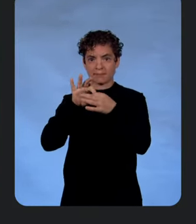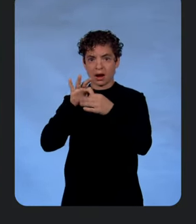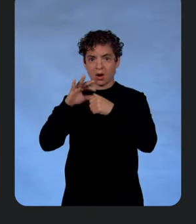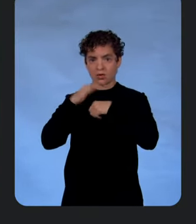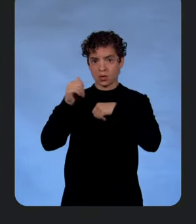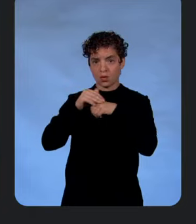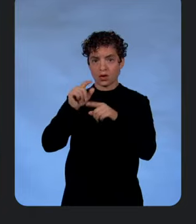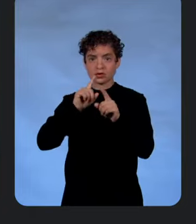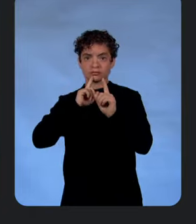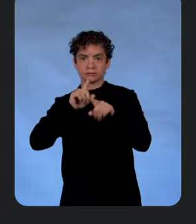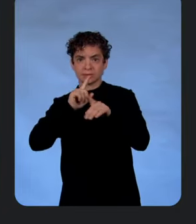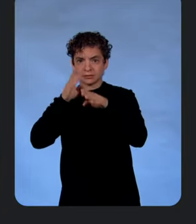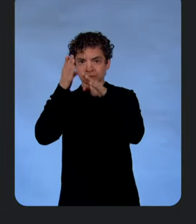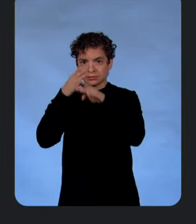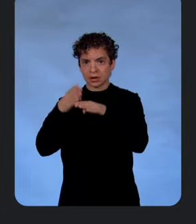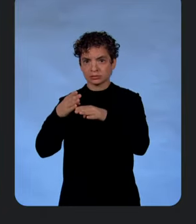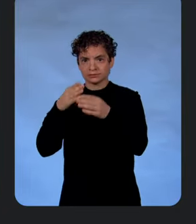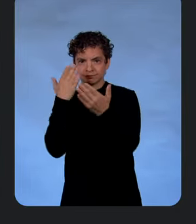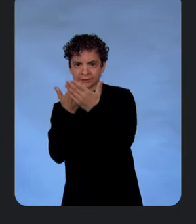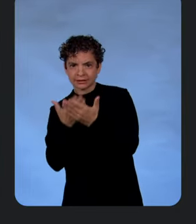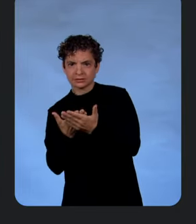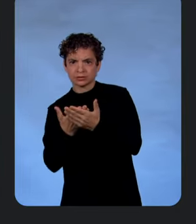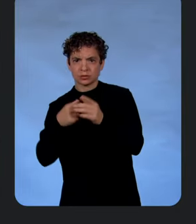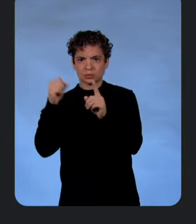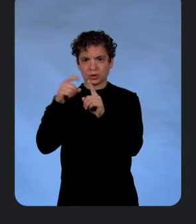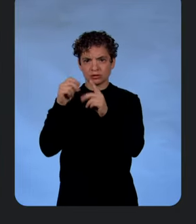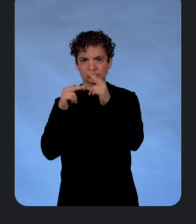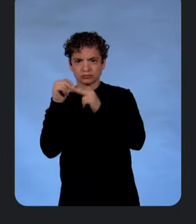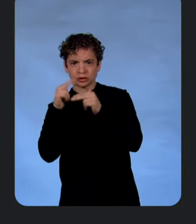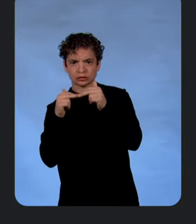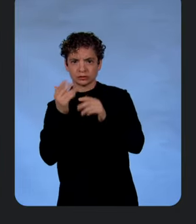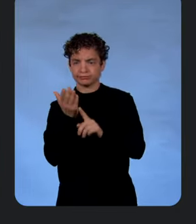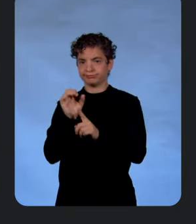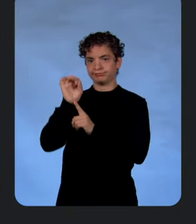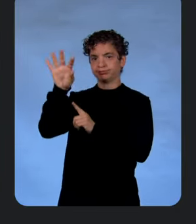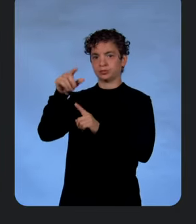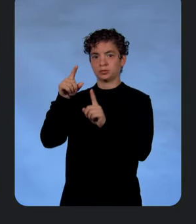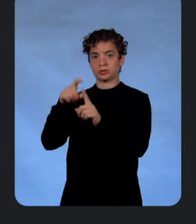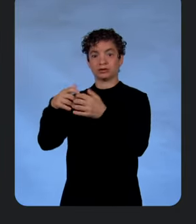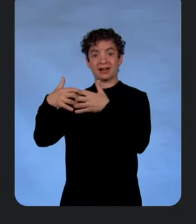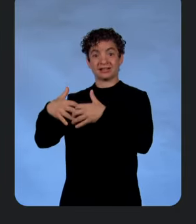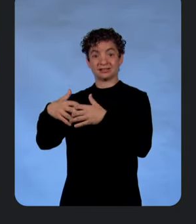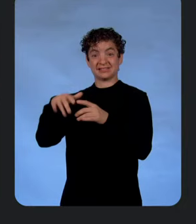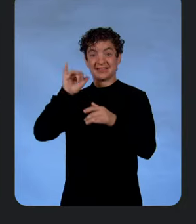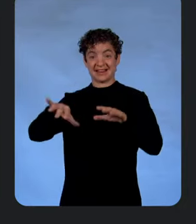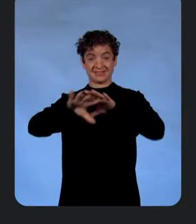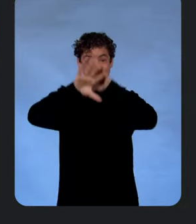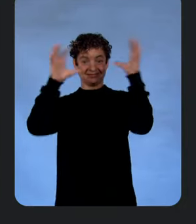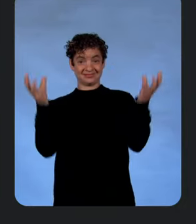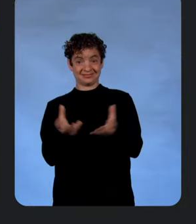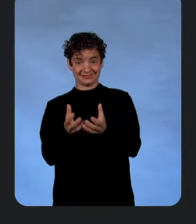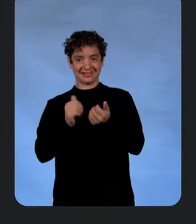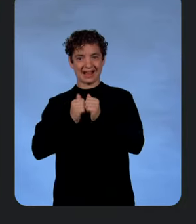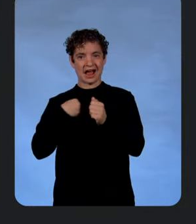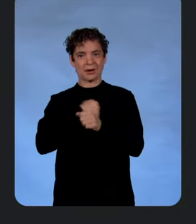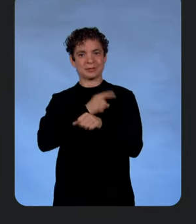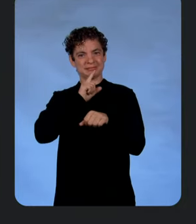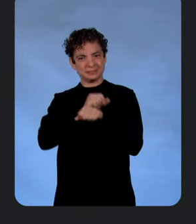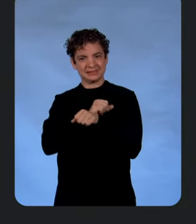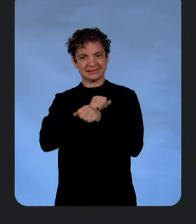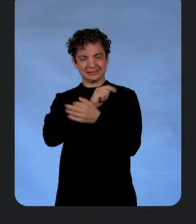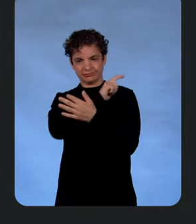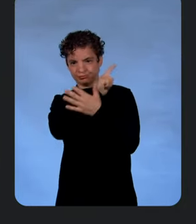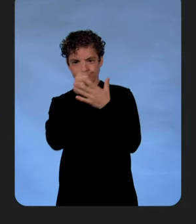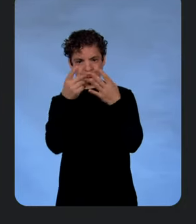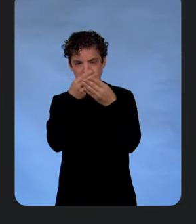parsing, response validation, query construction, and submission to the query engine. And by the way, this is how we really do debug this feature in production. So